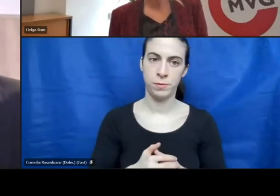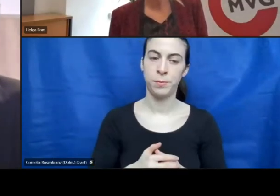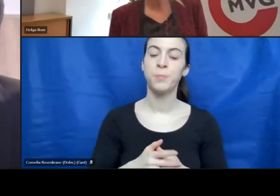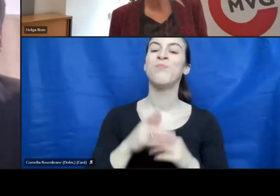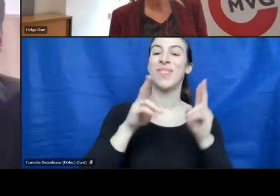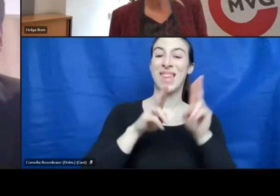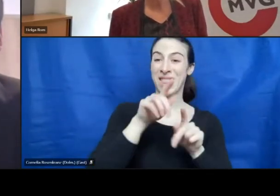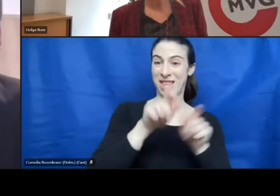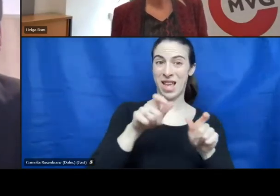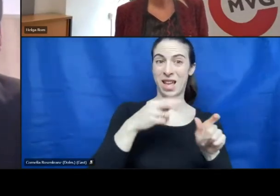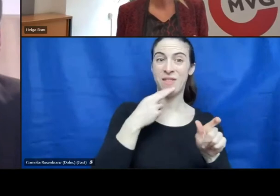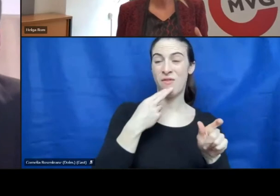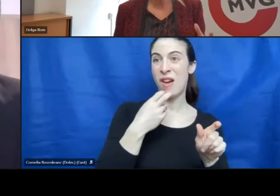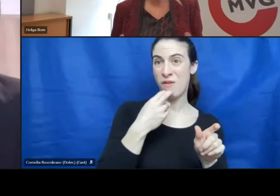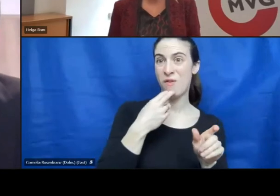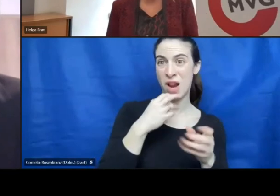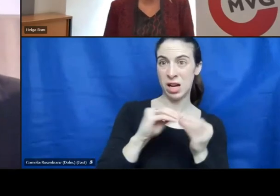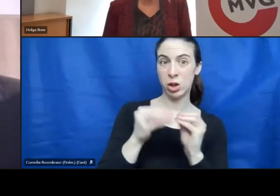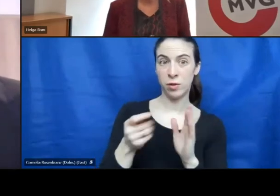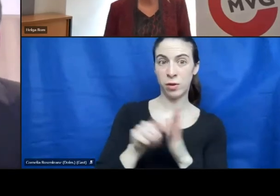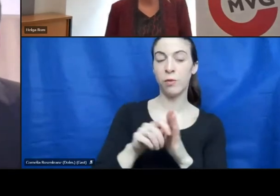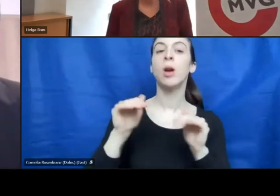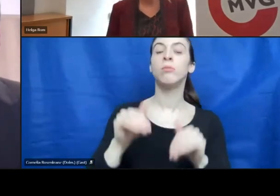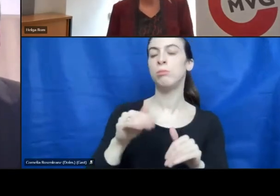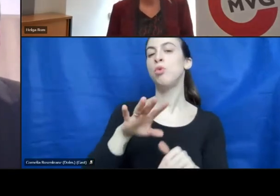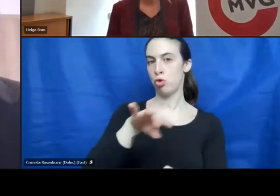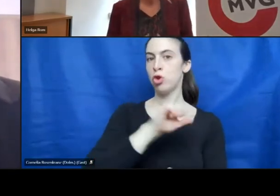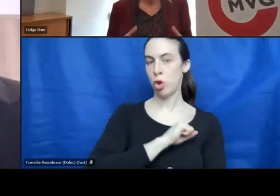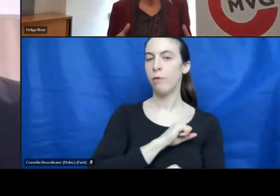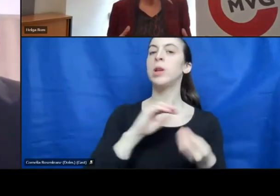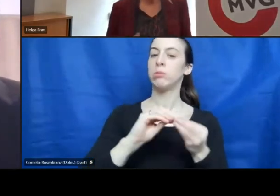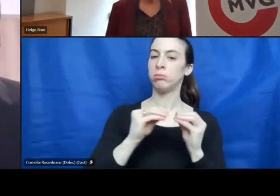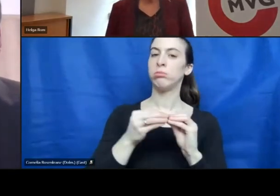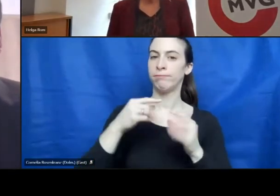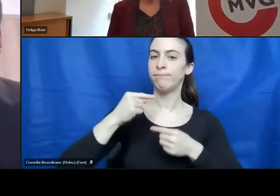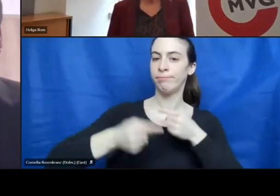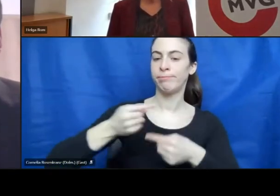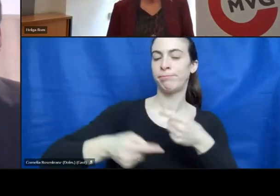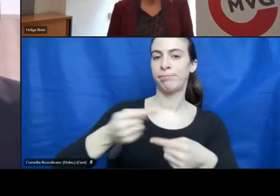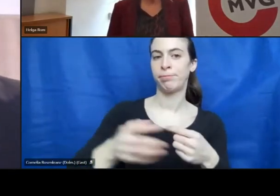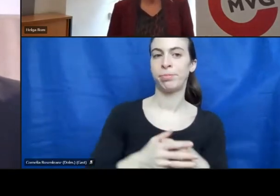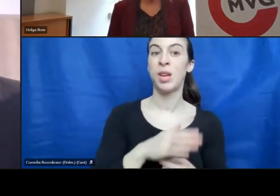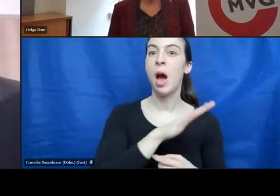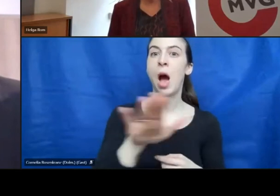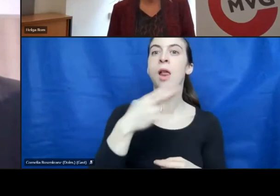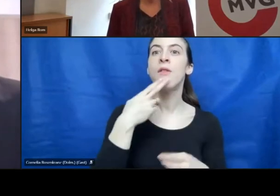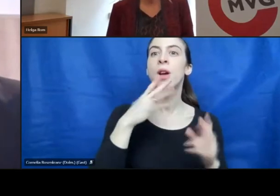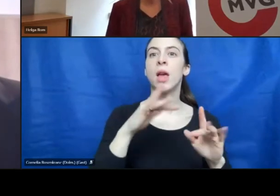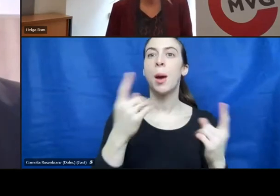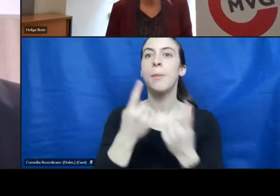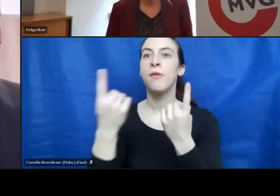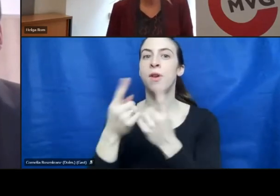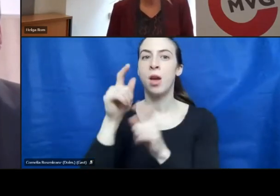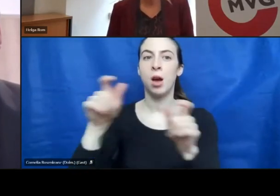must be suitable and able to run a business. All applicants who have submitted